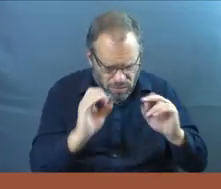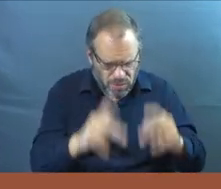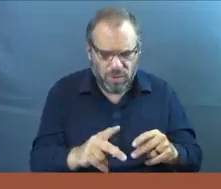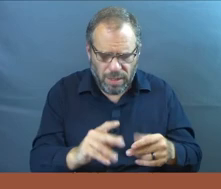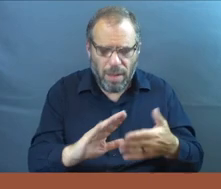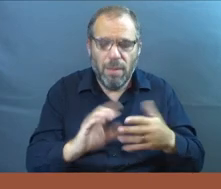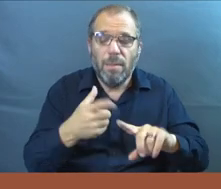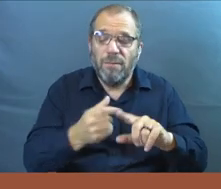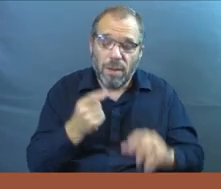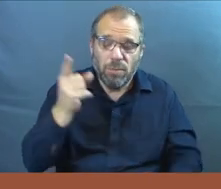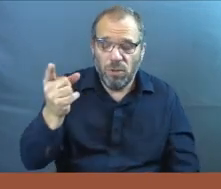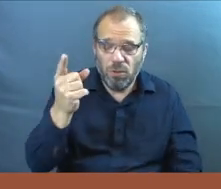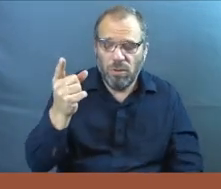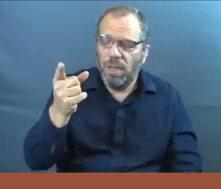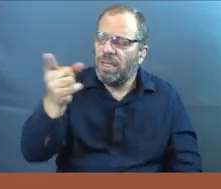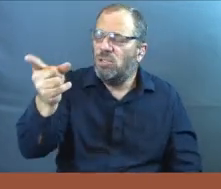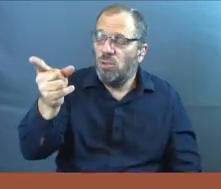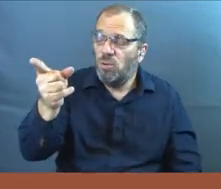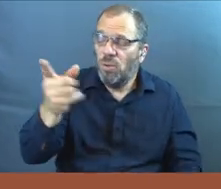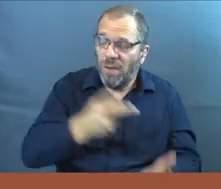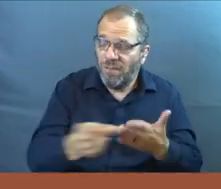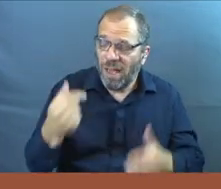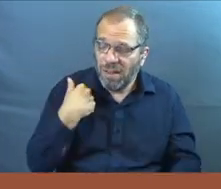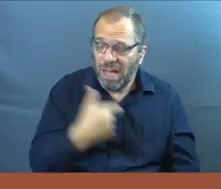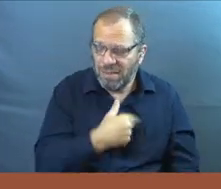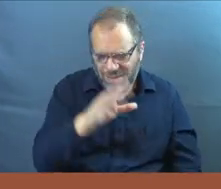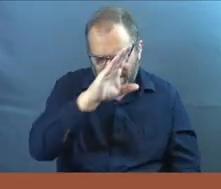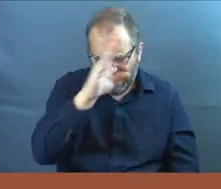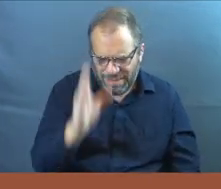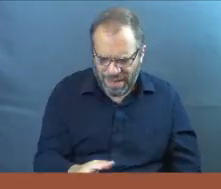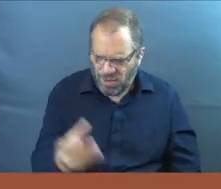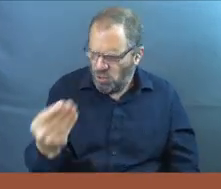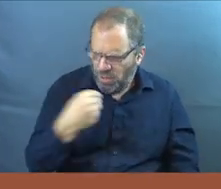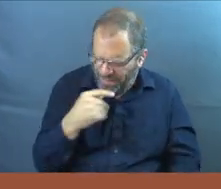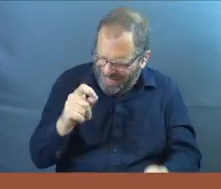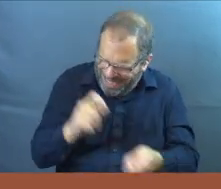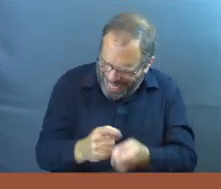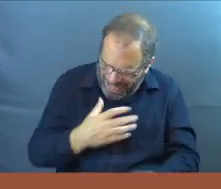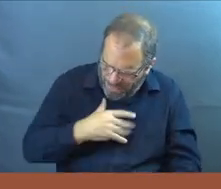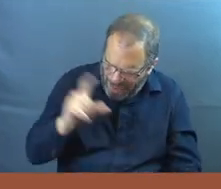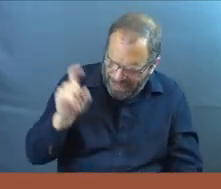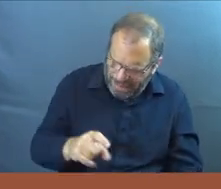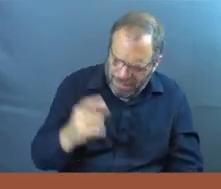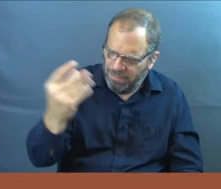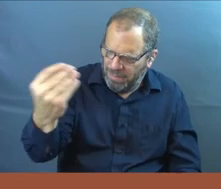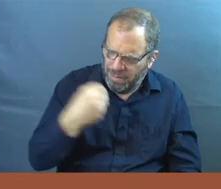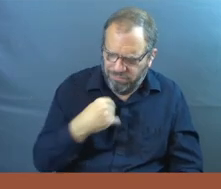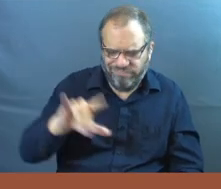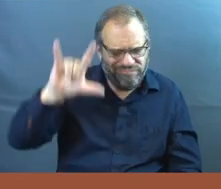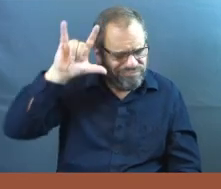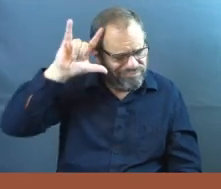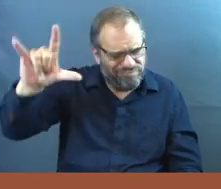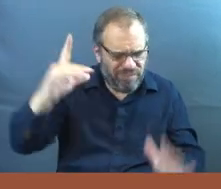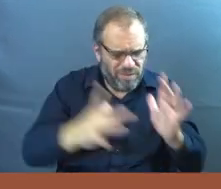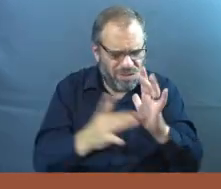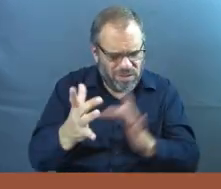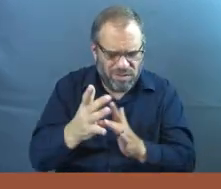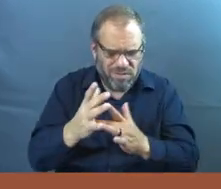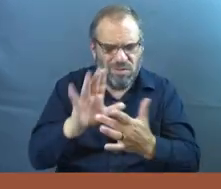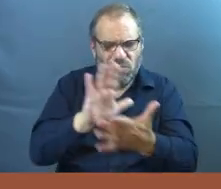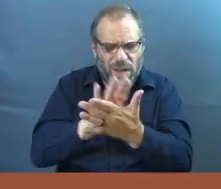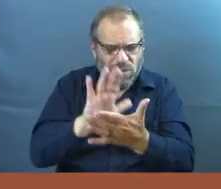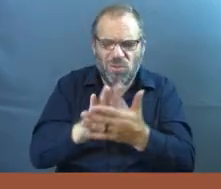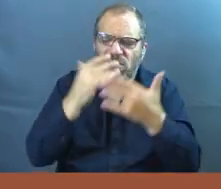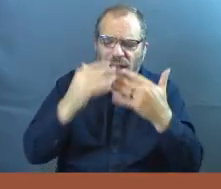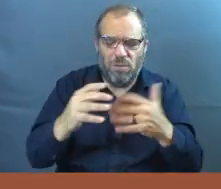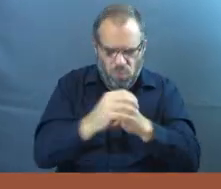Let it be from you, because you will never let us down. You give us exactly what we need. We love you, Jesus, and we praise you. We thank